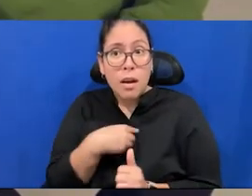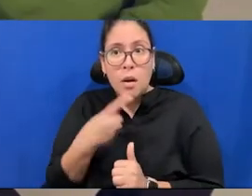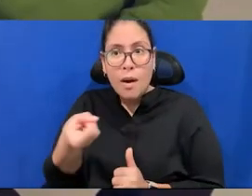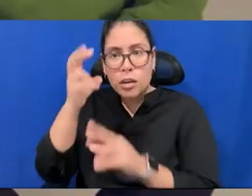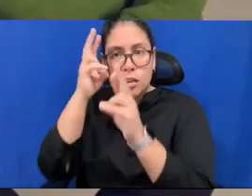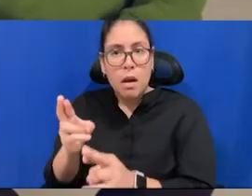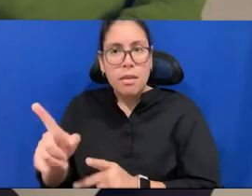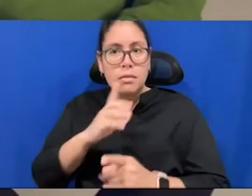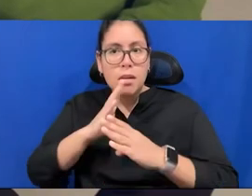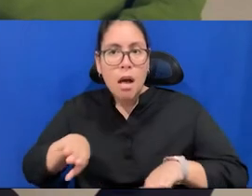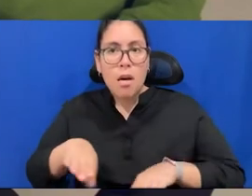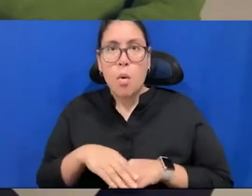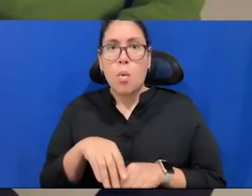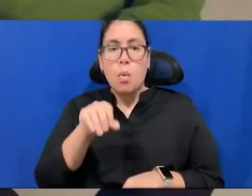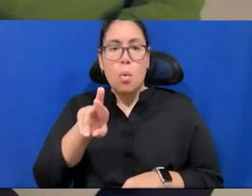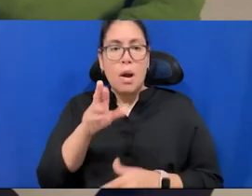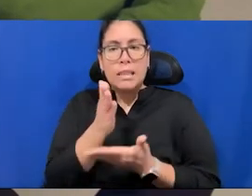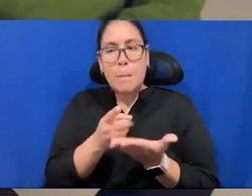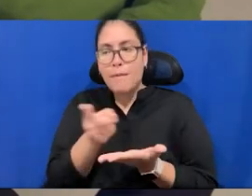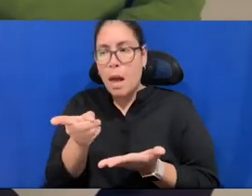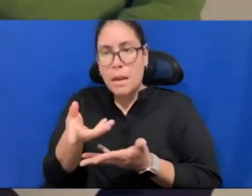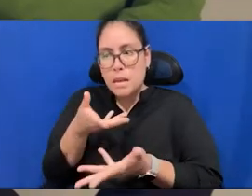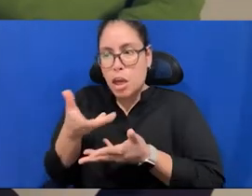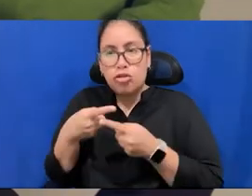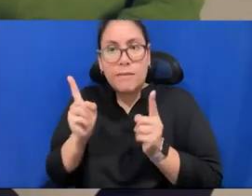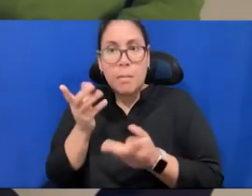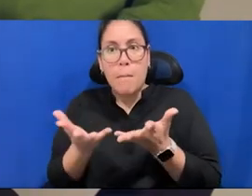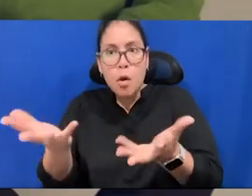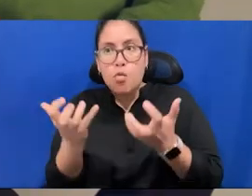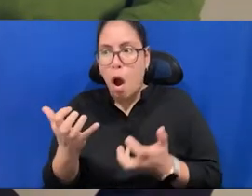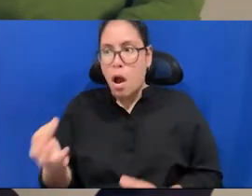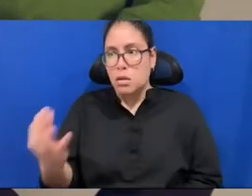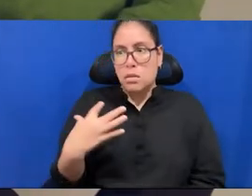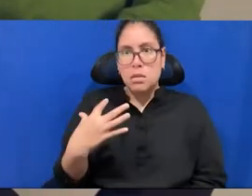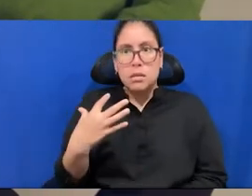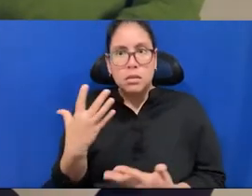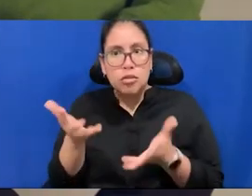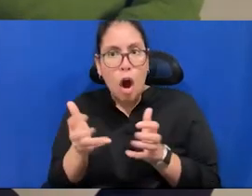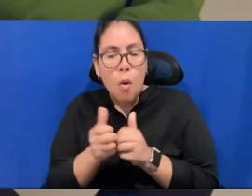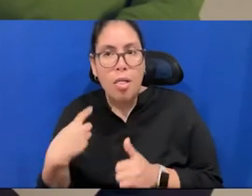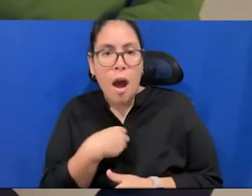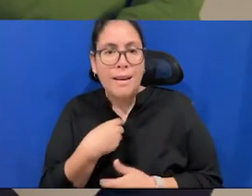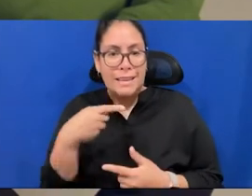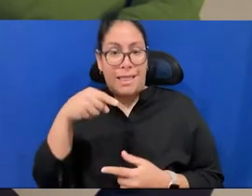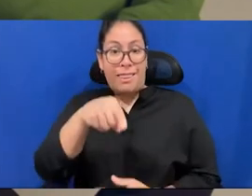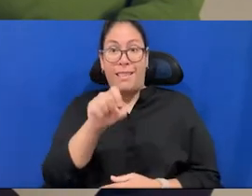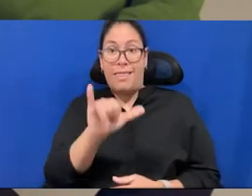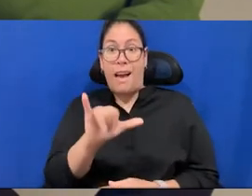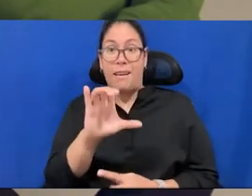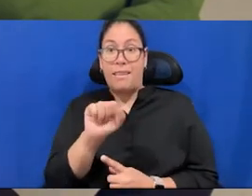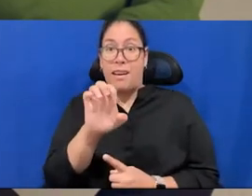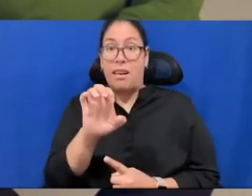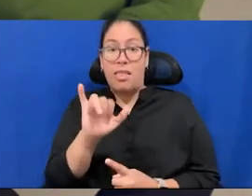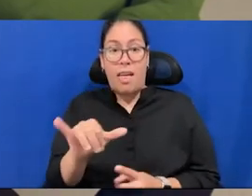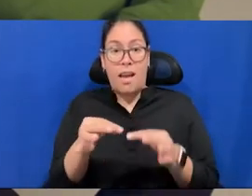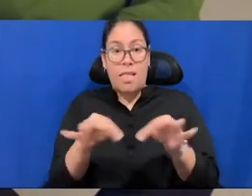differently, and they might want to talk to us, right? And in this case, I think so. What I can answer directly in language, because also they might not think